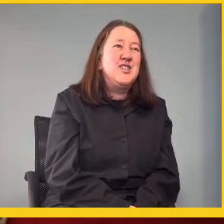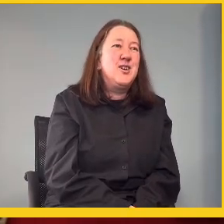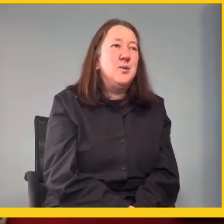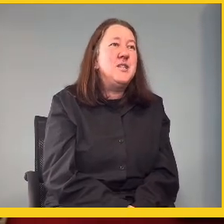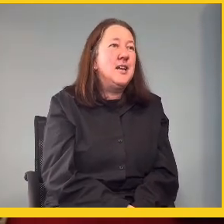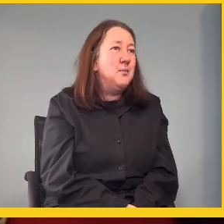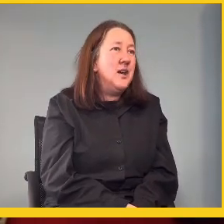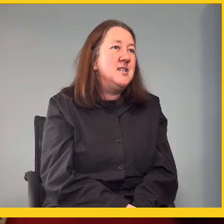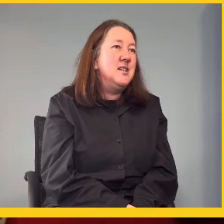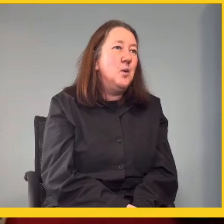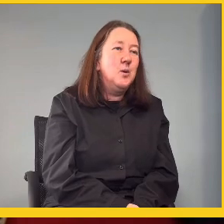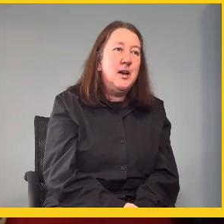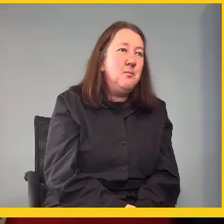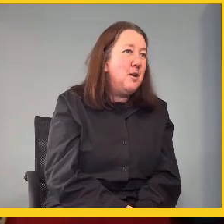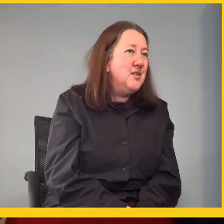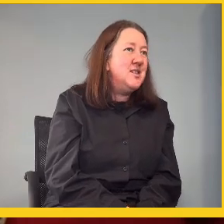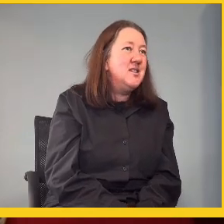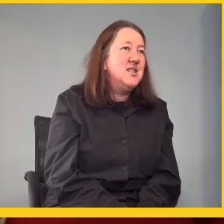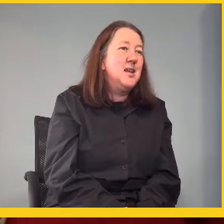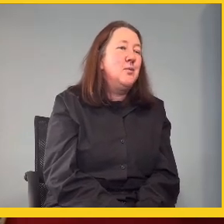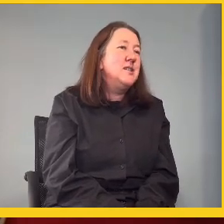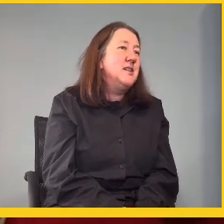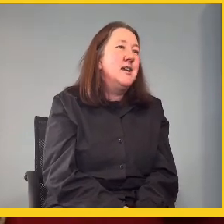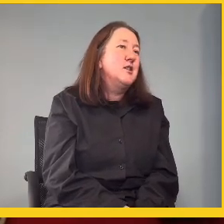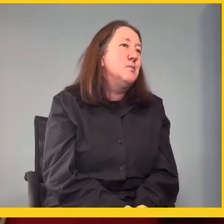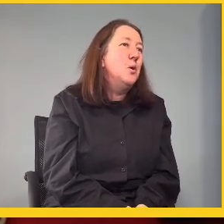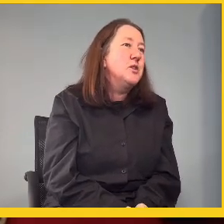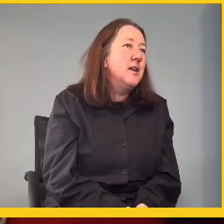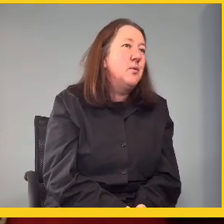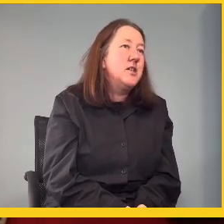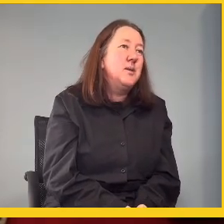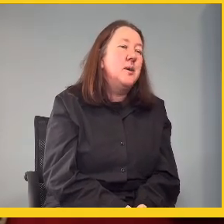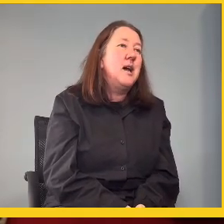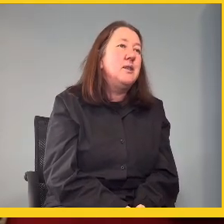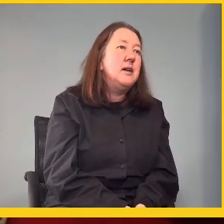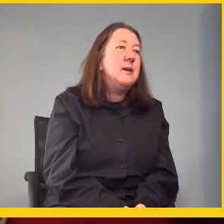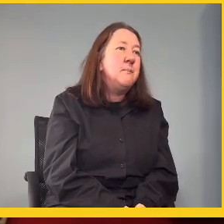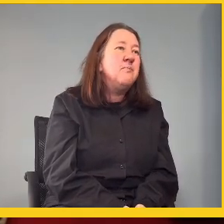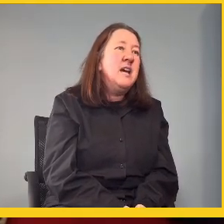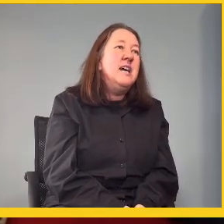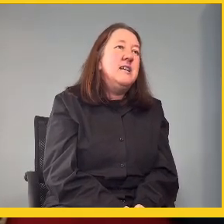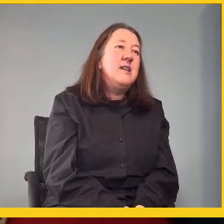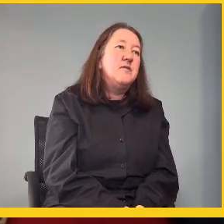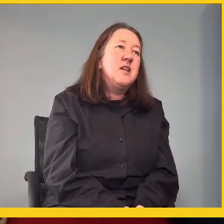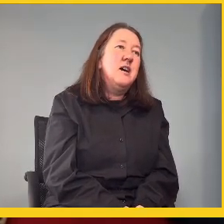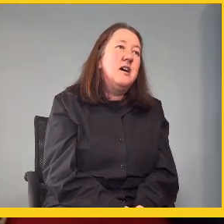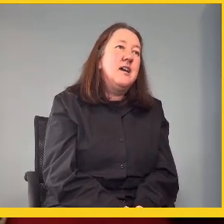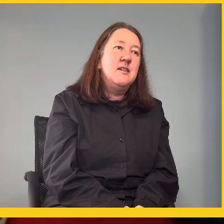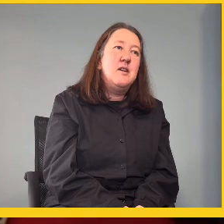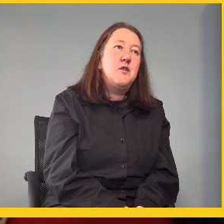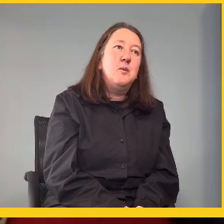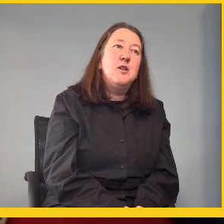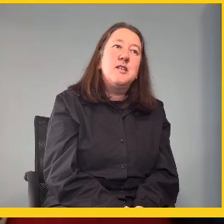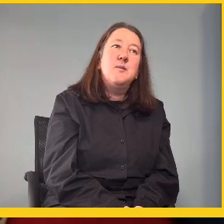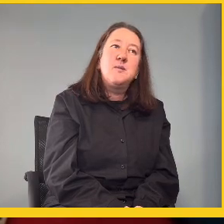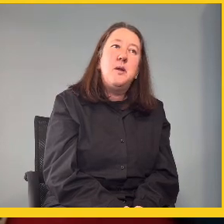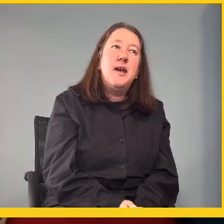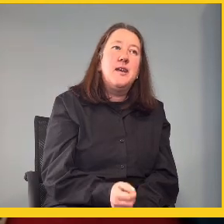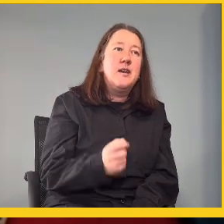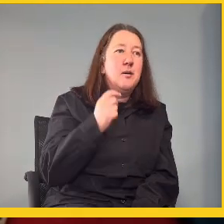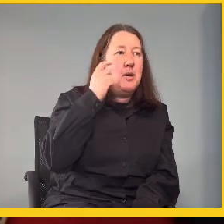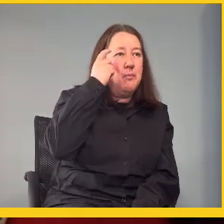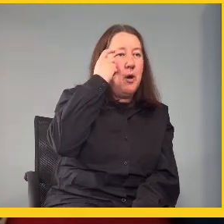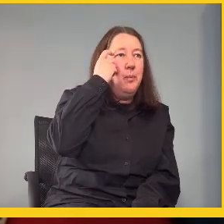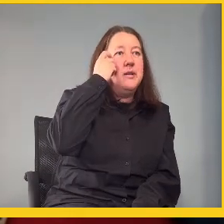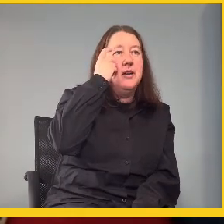But we did, so we celebrated, all nine provinces celebrated, at a small celebration, but I think, Devsar and the deaf community must